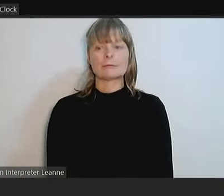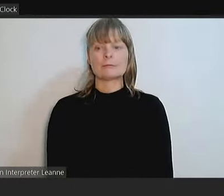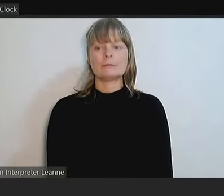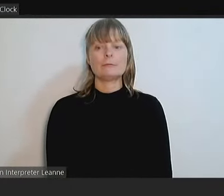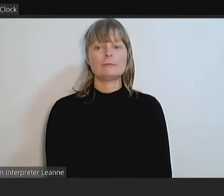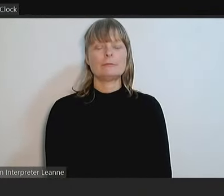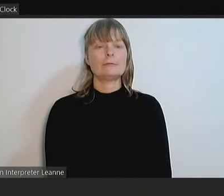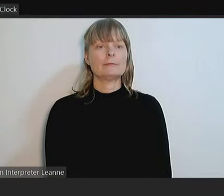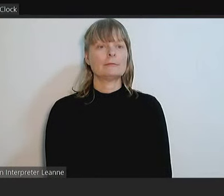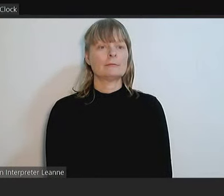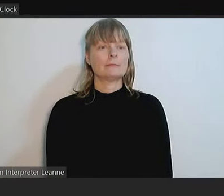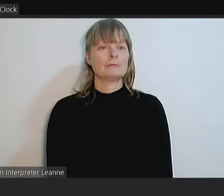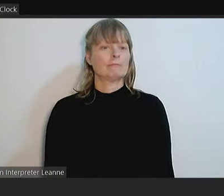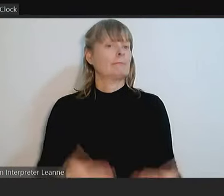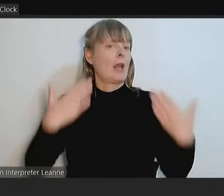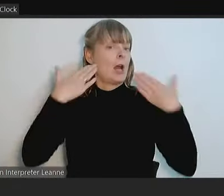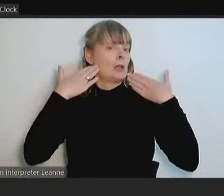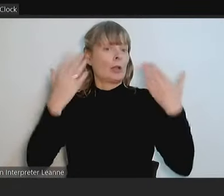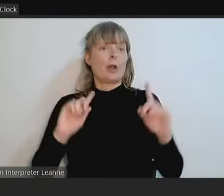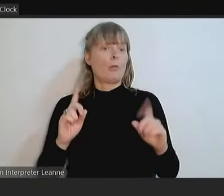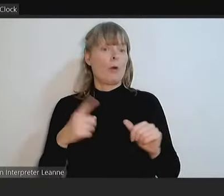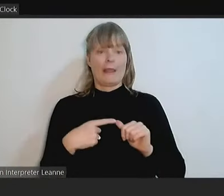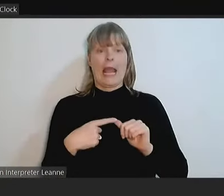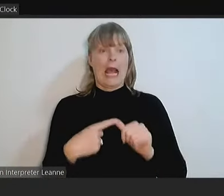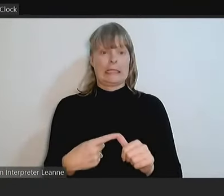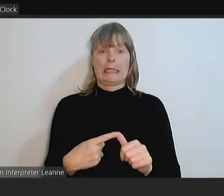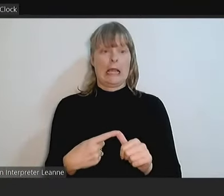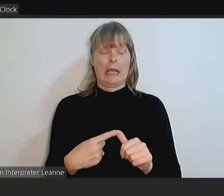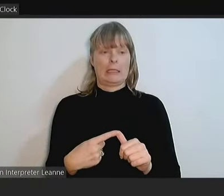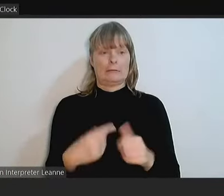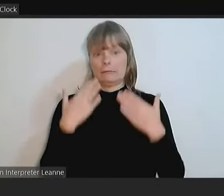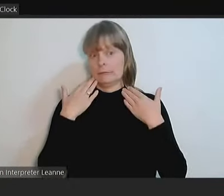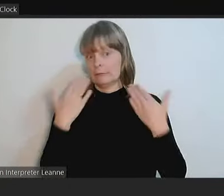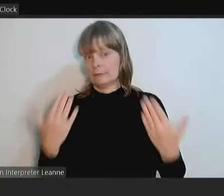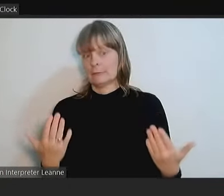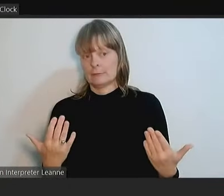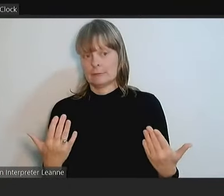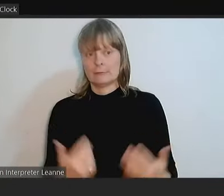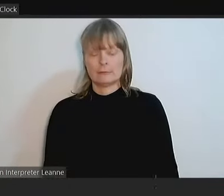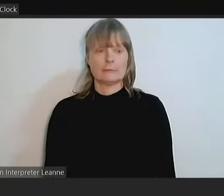Thank don't know what the answer will be, but... I'll do it.